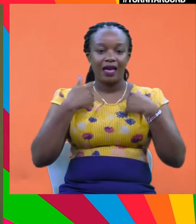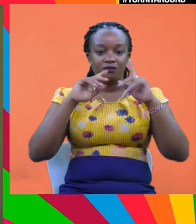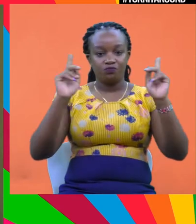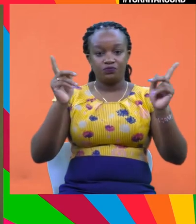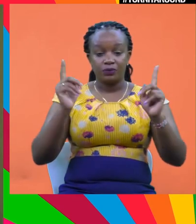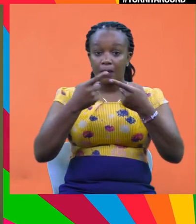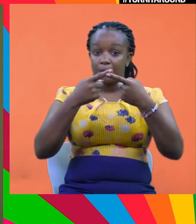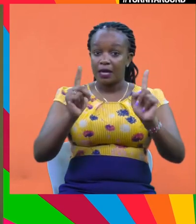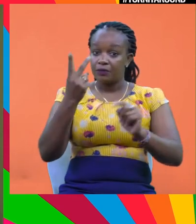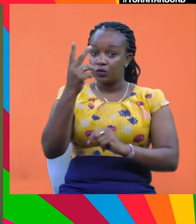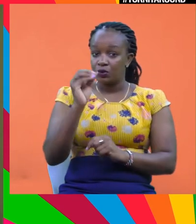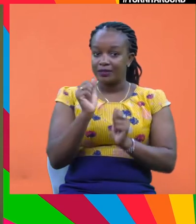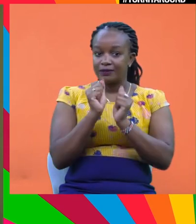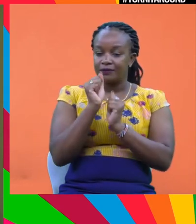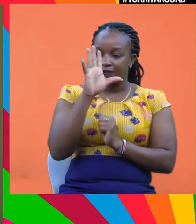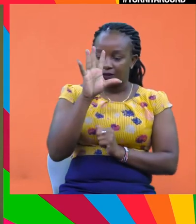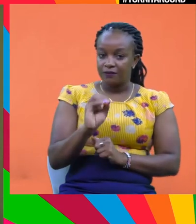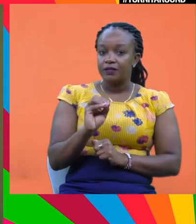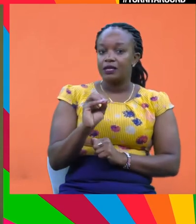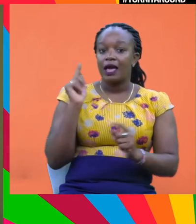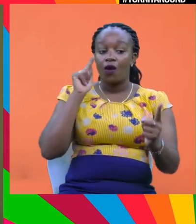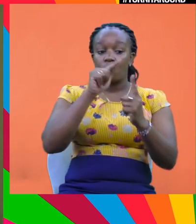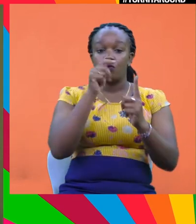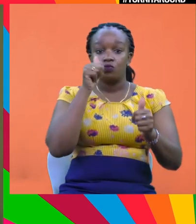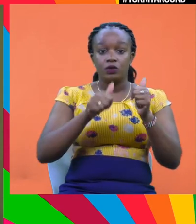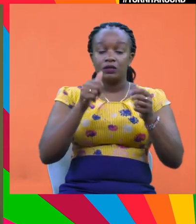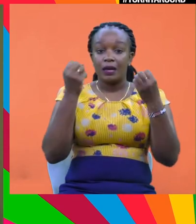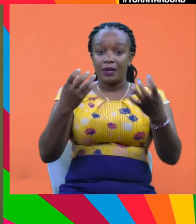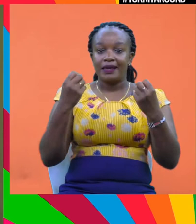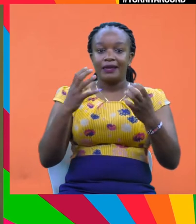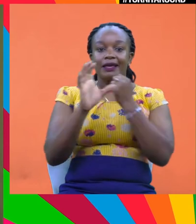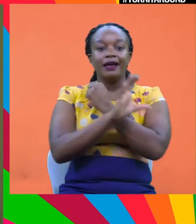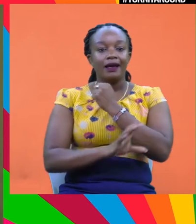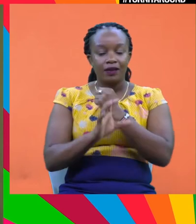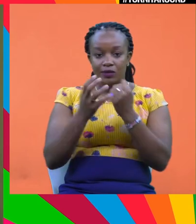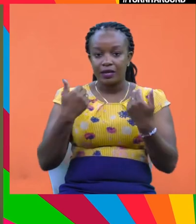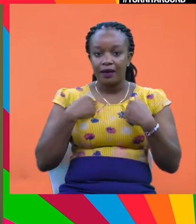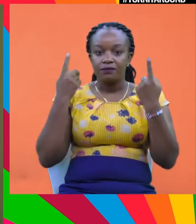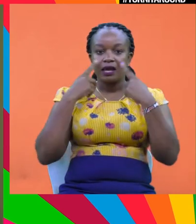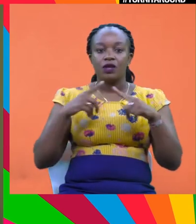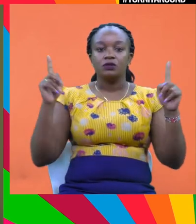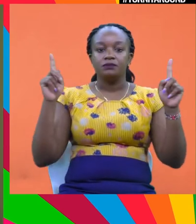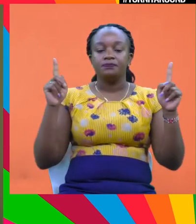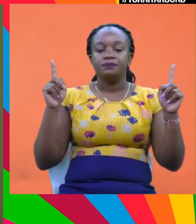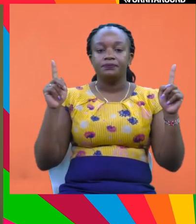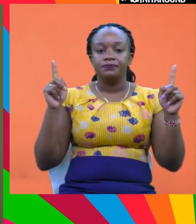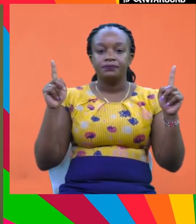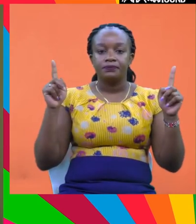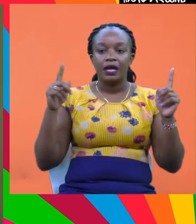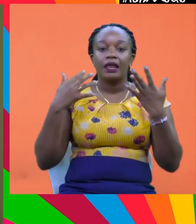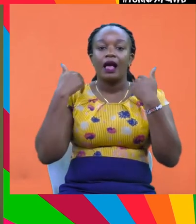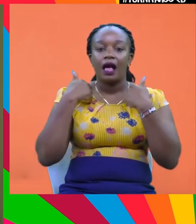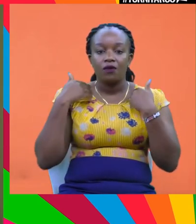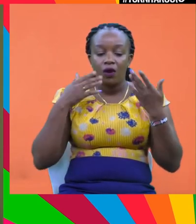emissions neutrality by 2050, a goal that fortunately many countries now have announced implies global